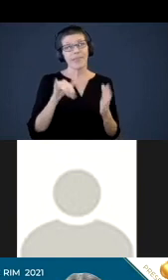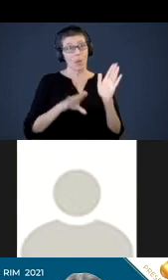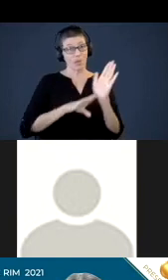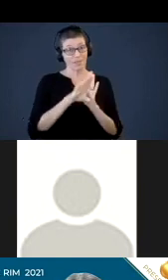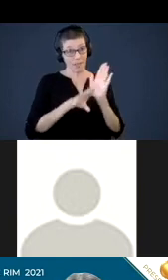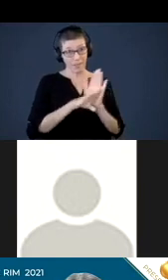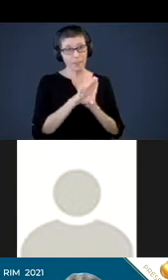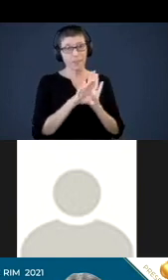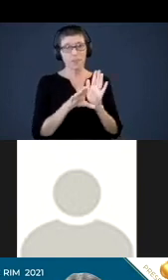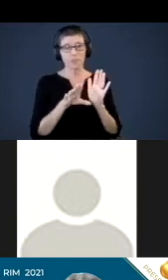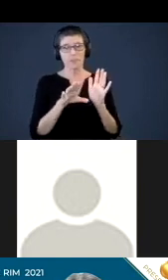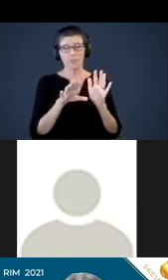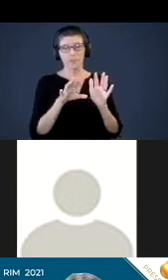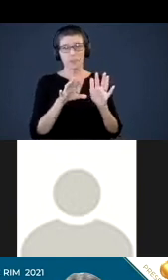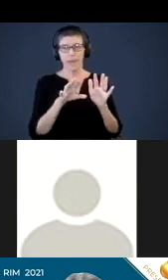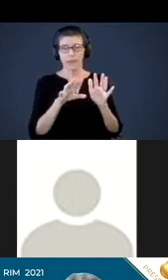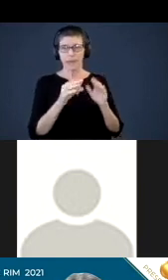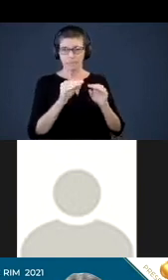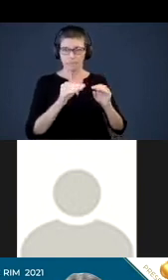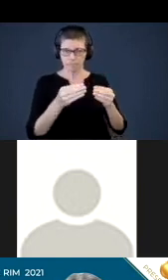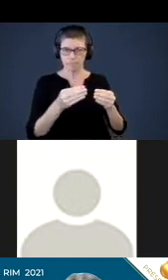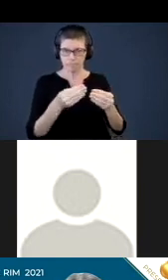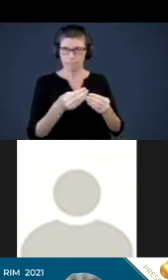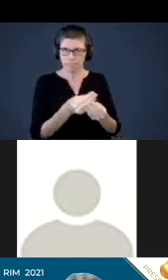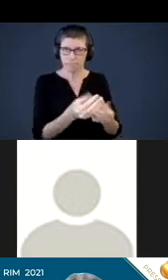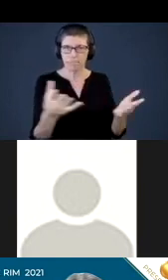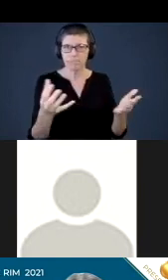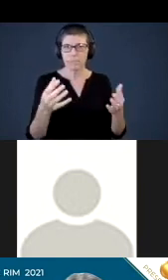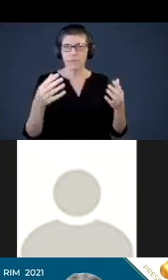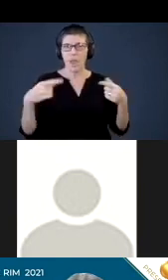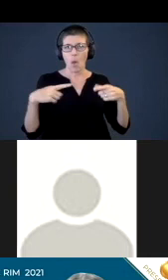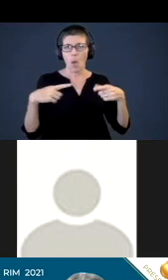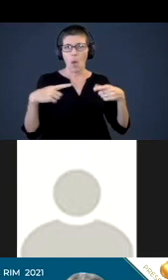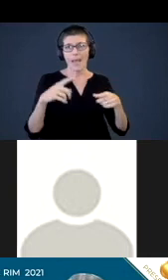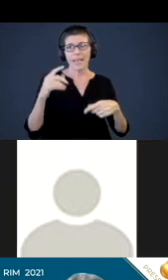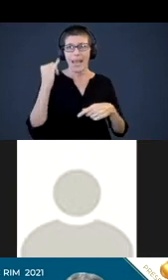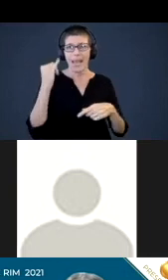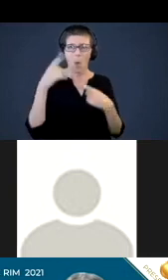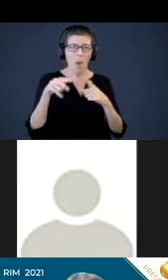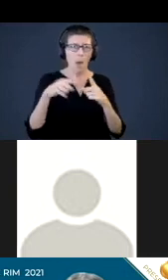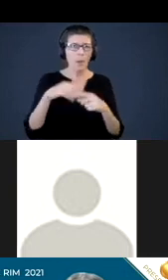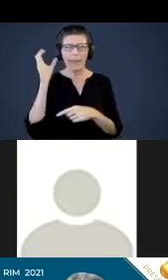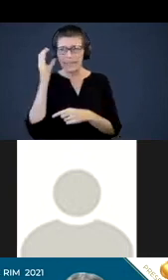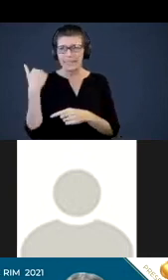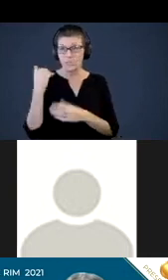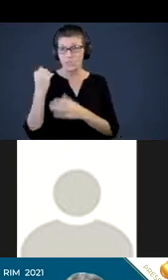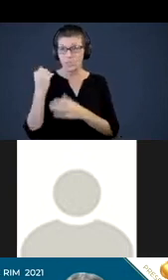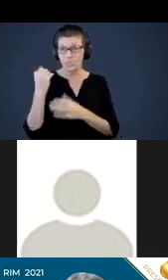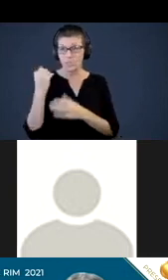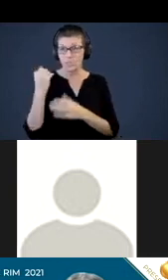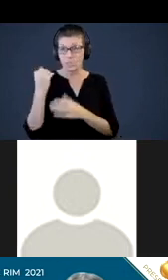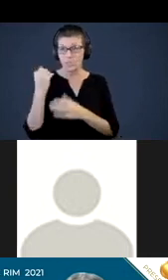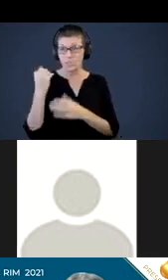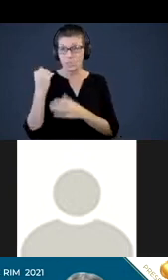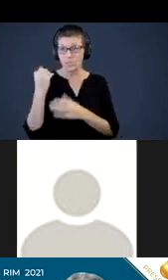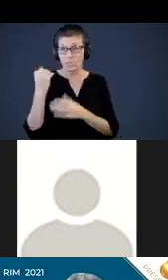came out as an idea as we were listening in the spring to many of the challenges that the educators and the